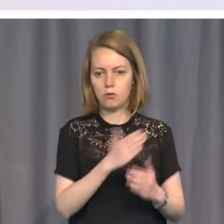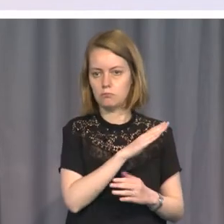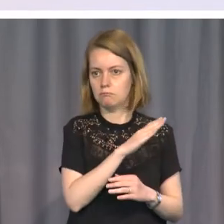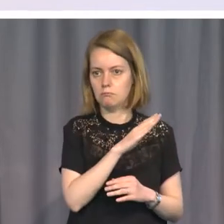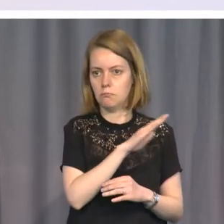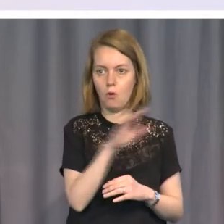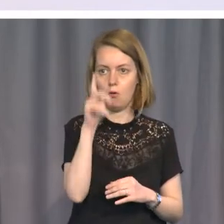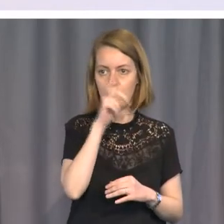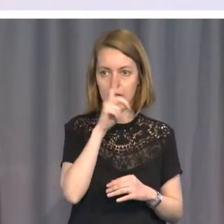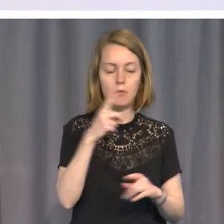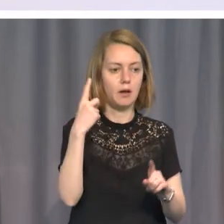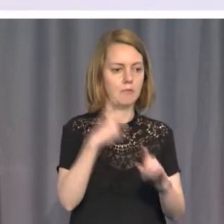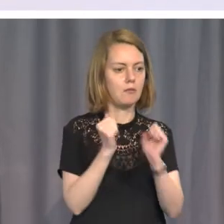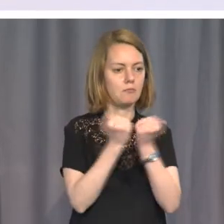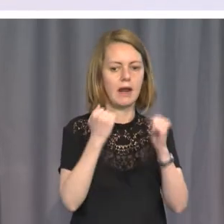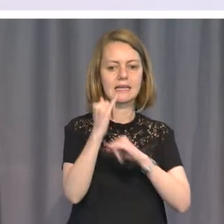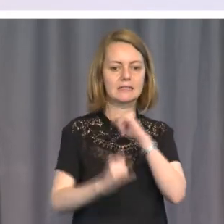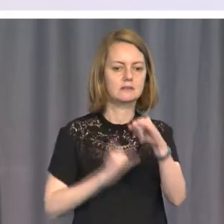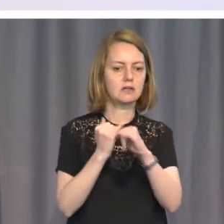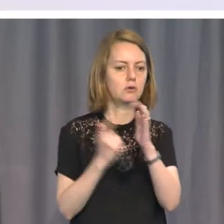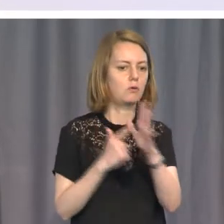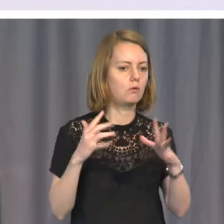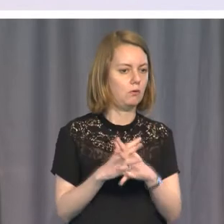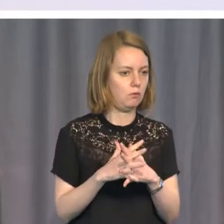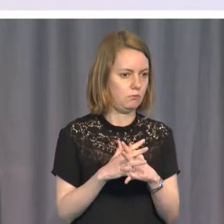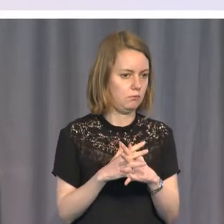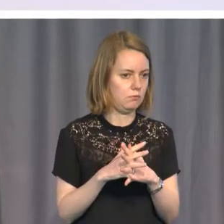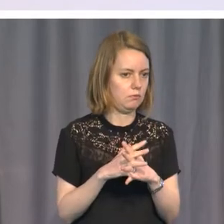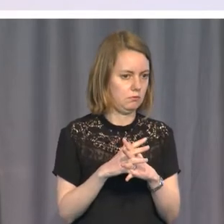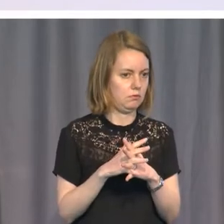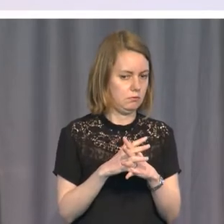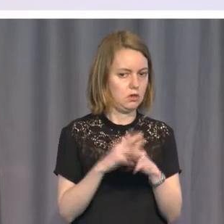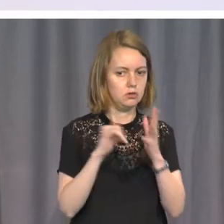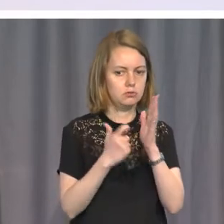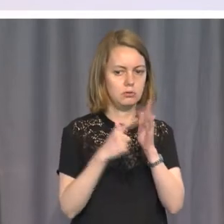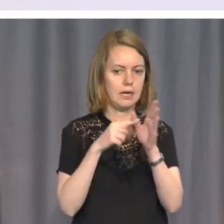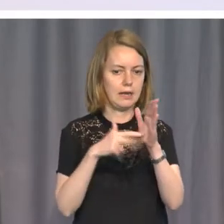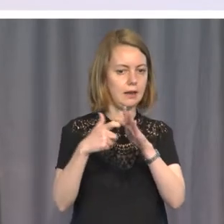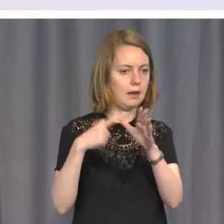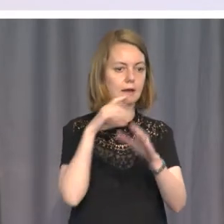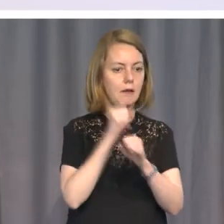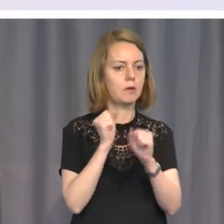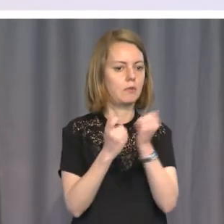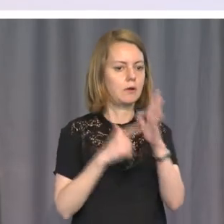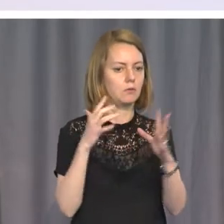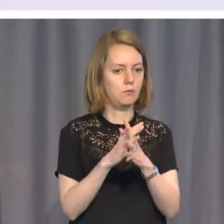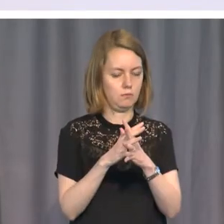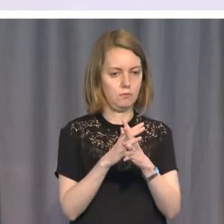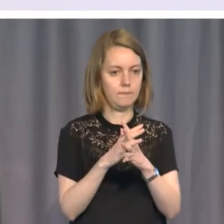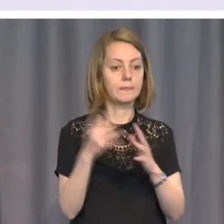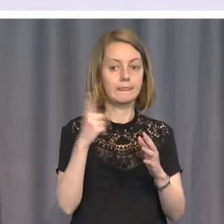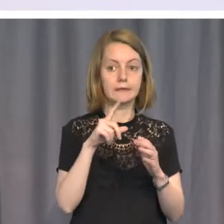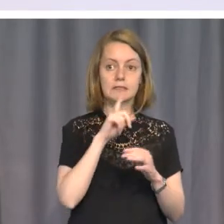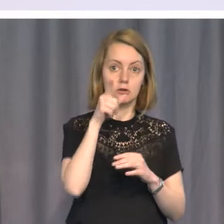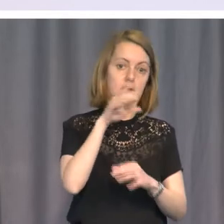international law designed to protect individual dignity during both war and peace. It accused the government